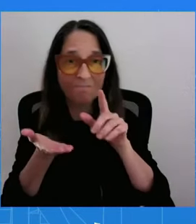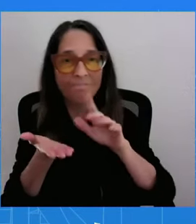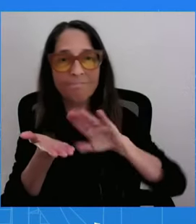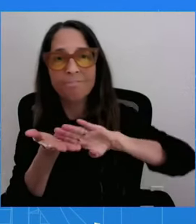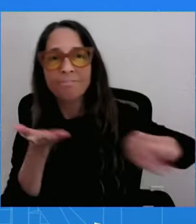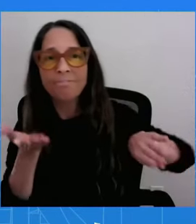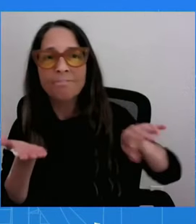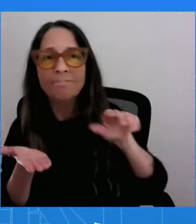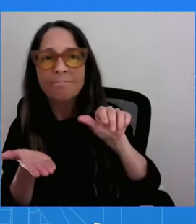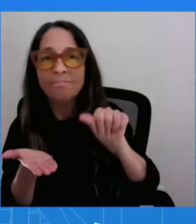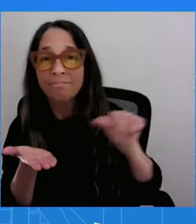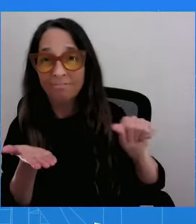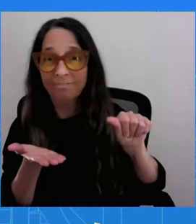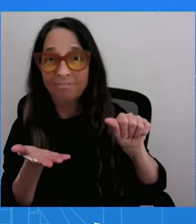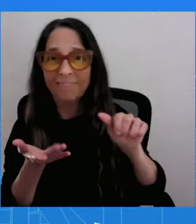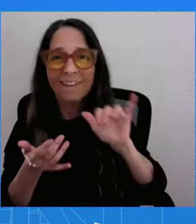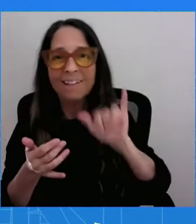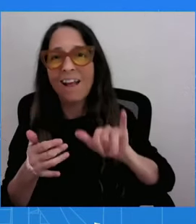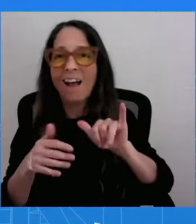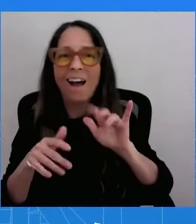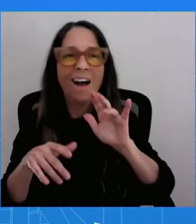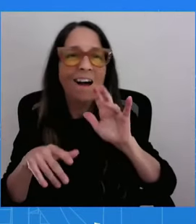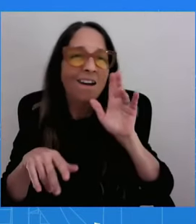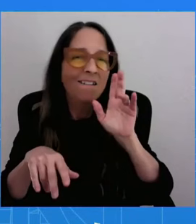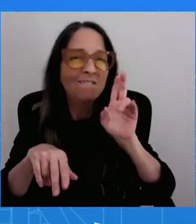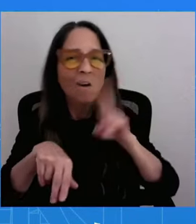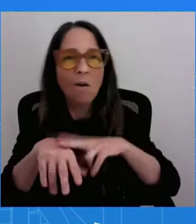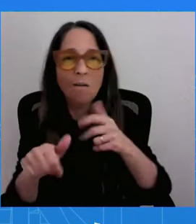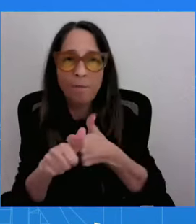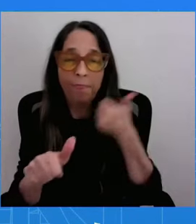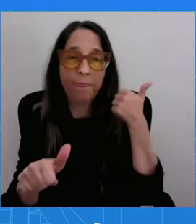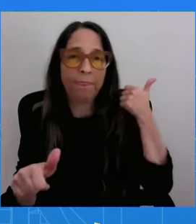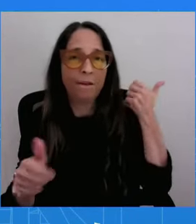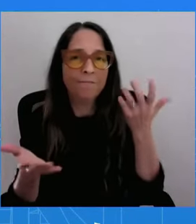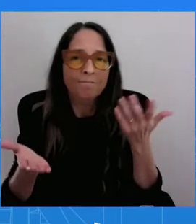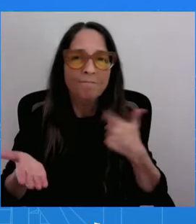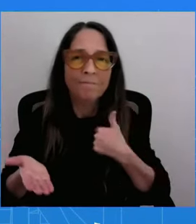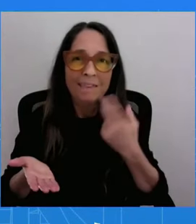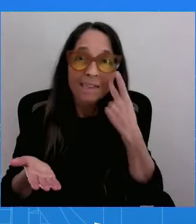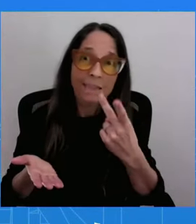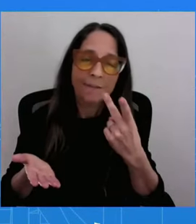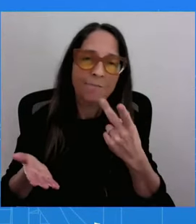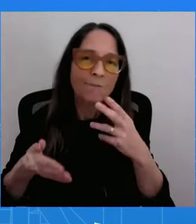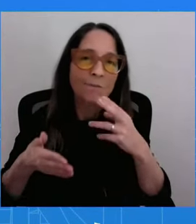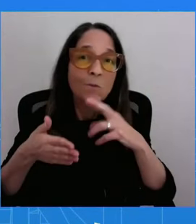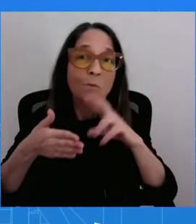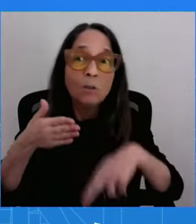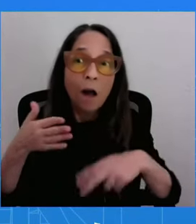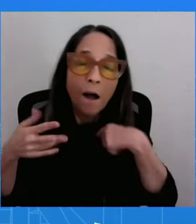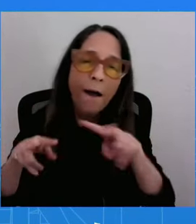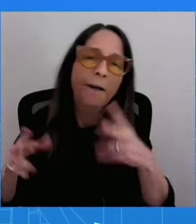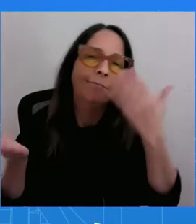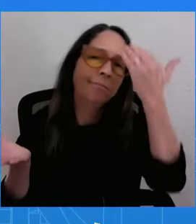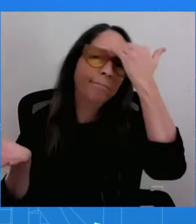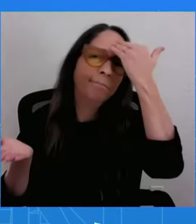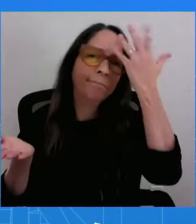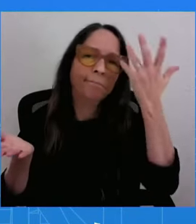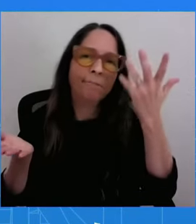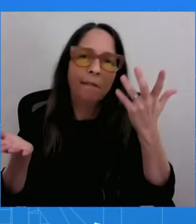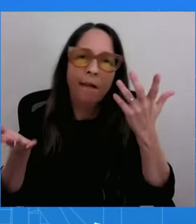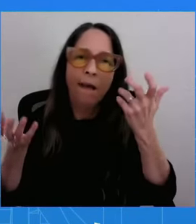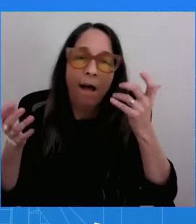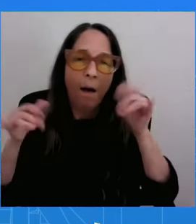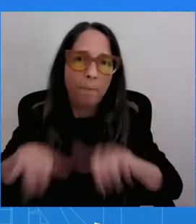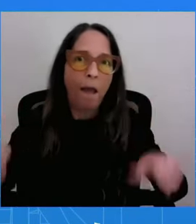out in what we're seeing right now and unpended decades of precedent that allowed America's colleges and universities to build vibrant,